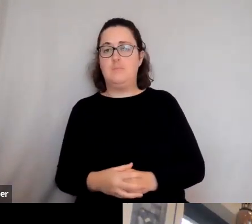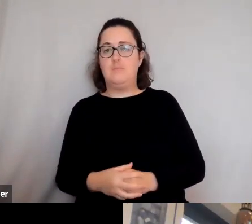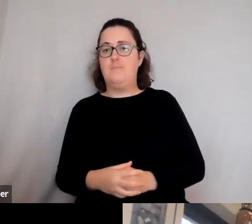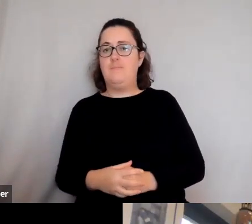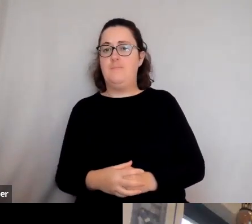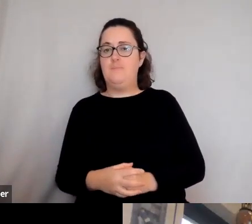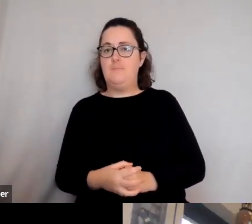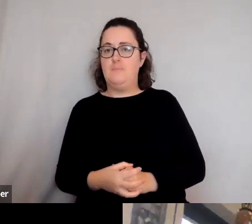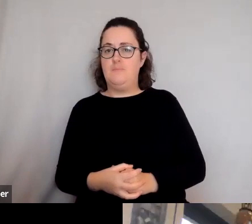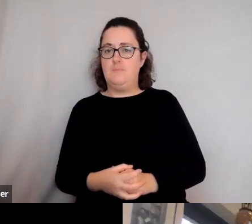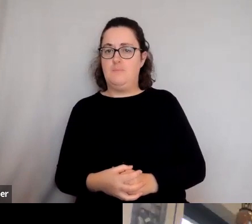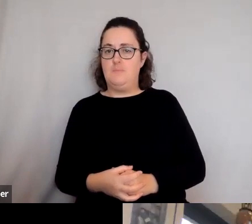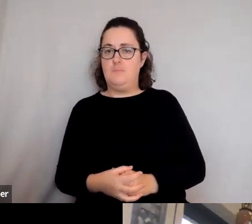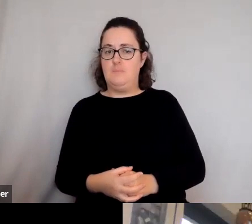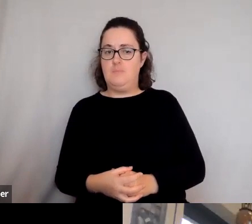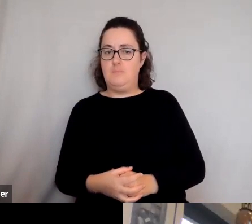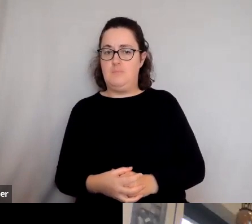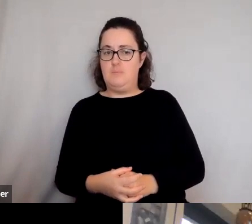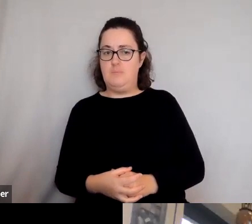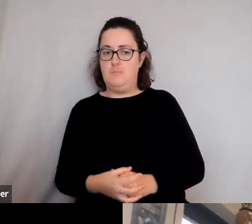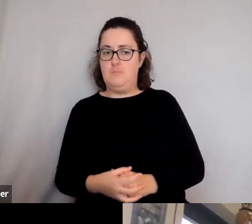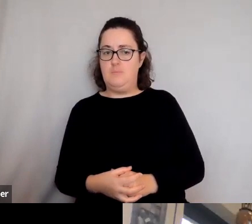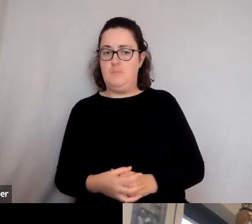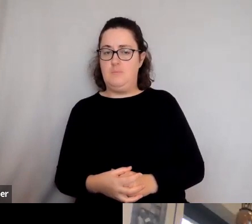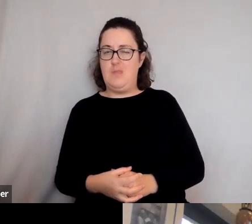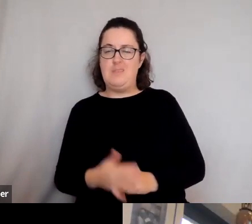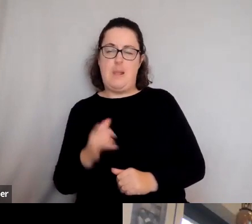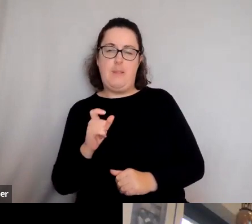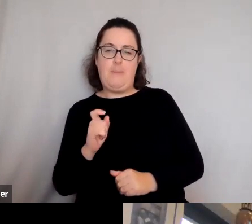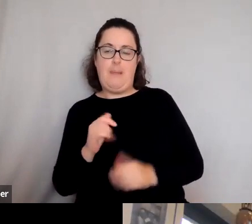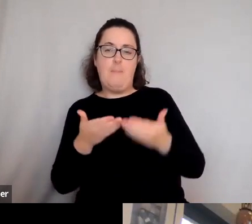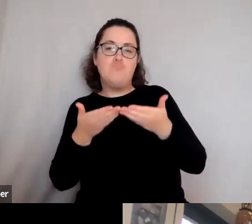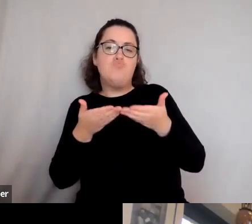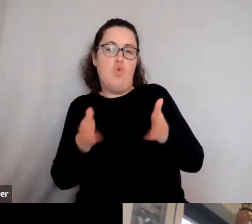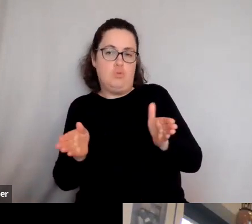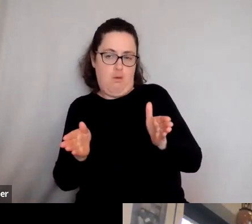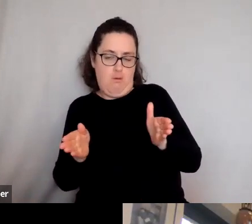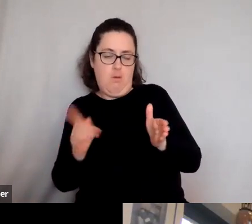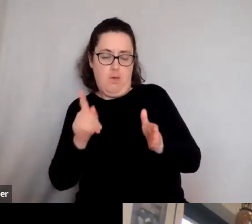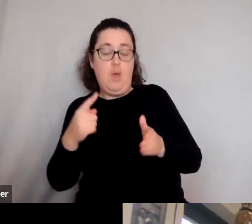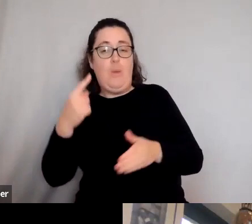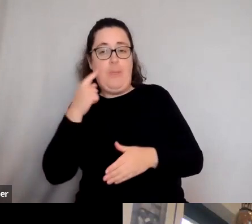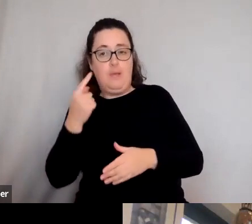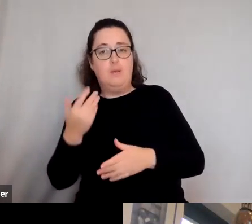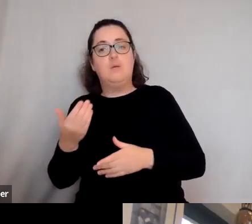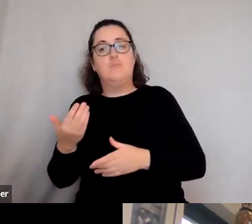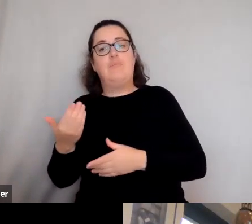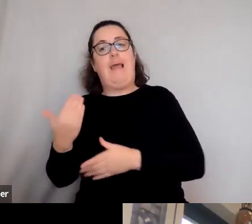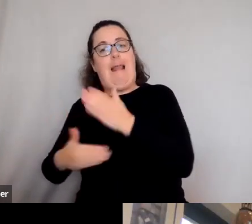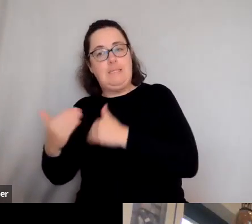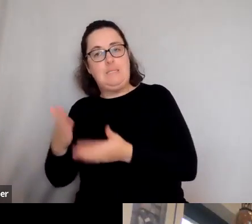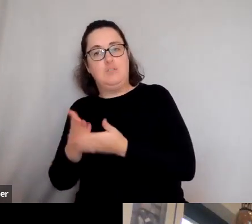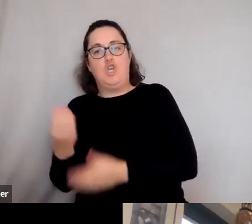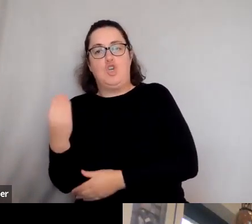Is, is it, we, we tend to think, and this goes to a slightly broader question. We tend to think of the classics as being the greater Roman world. Uh,